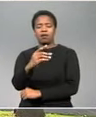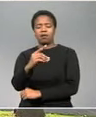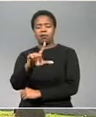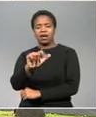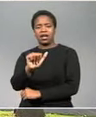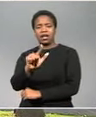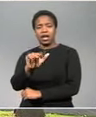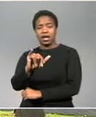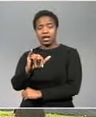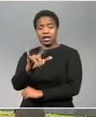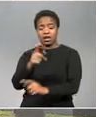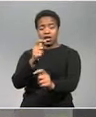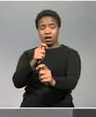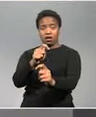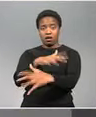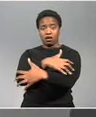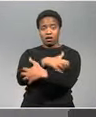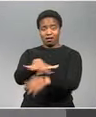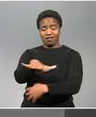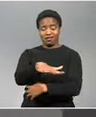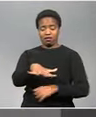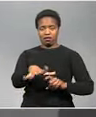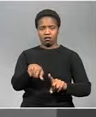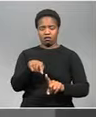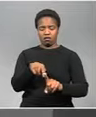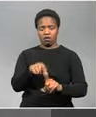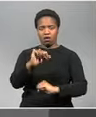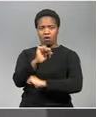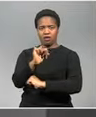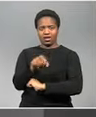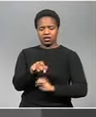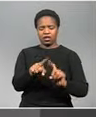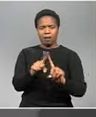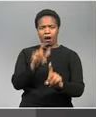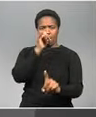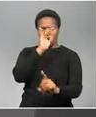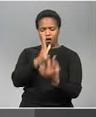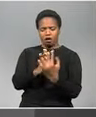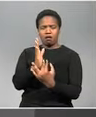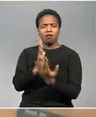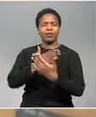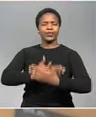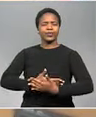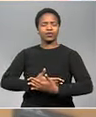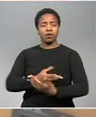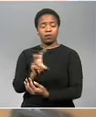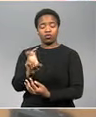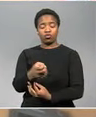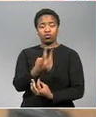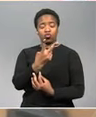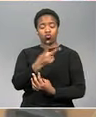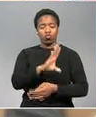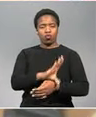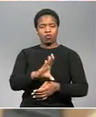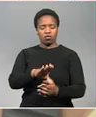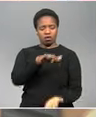floor of the Diakonia Center but on Wednesday night thieves got in after dark two computer monitors